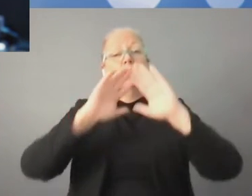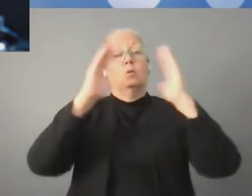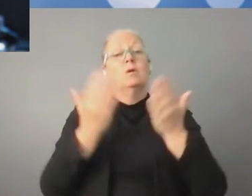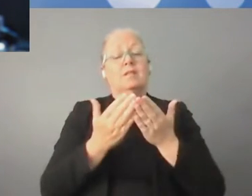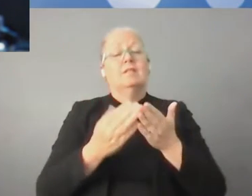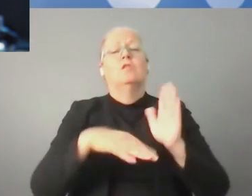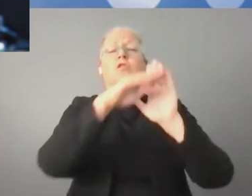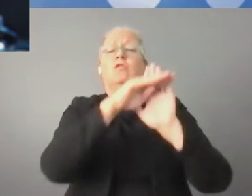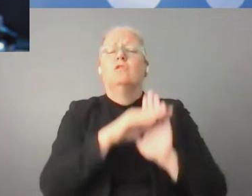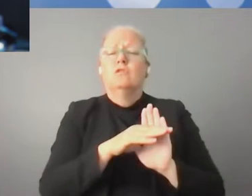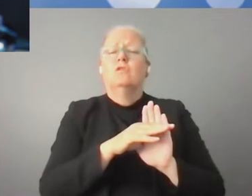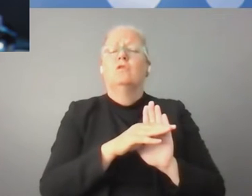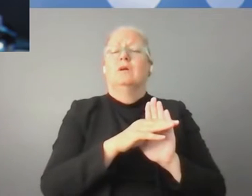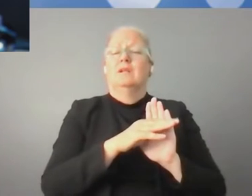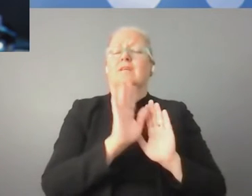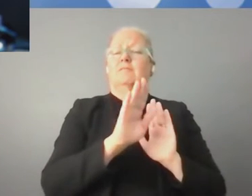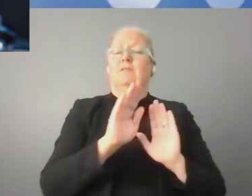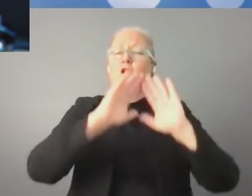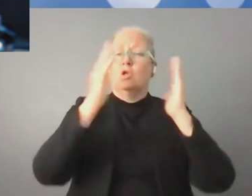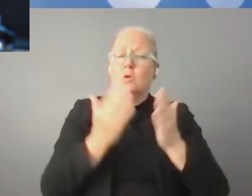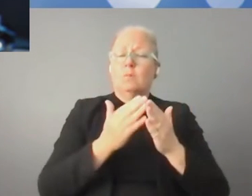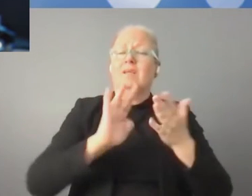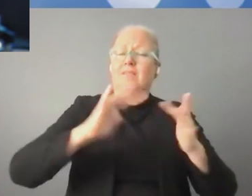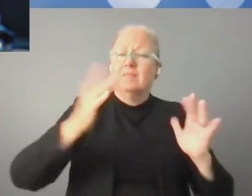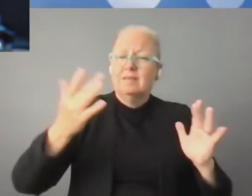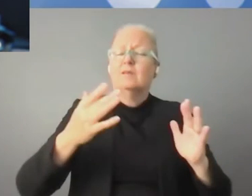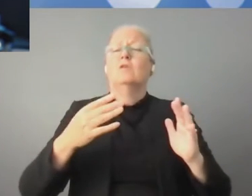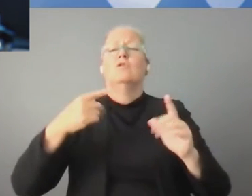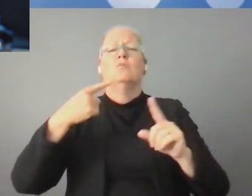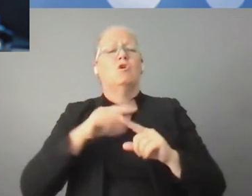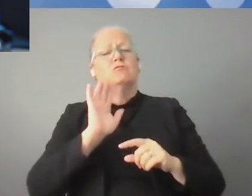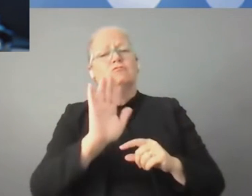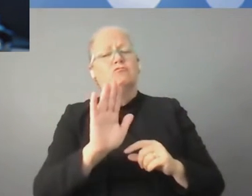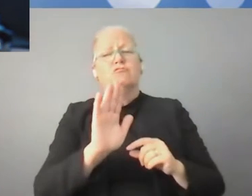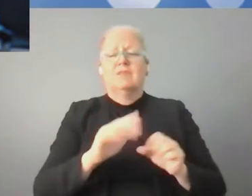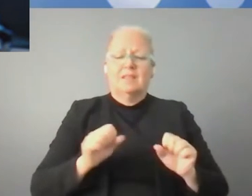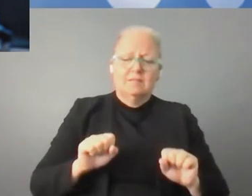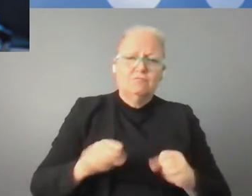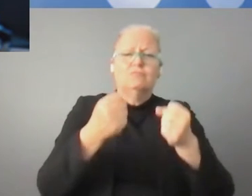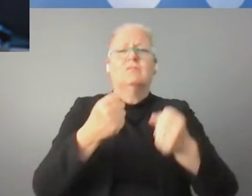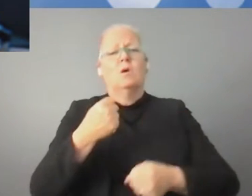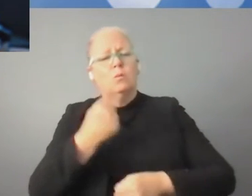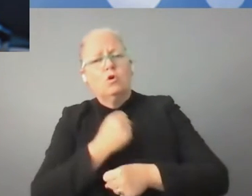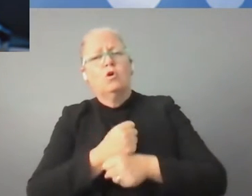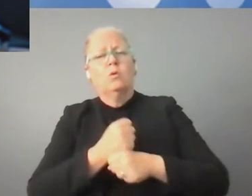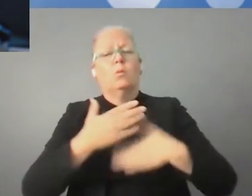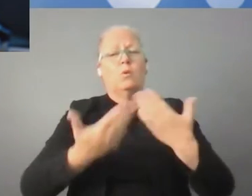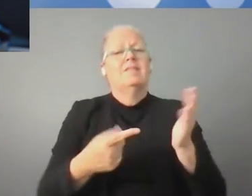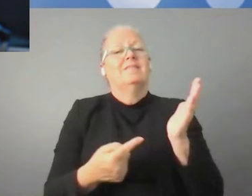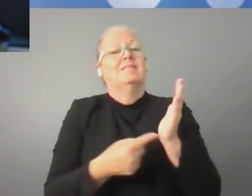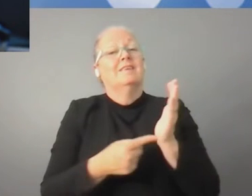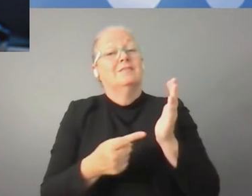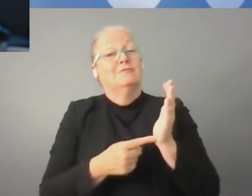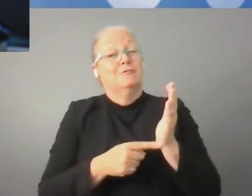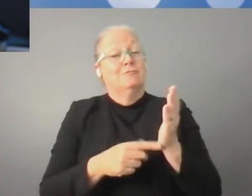regulation of the global Internet and the activities of technology companies. In this regard, we